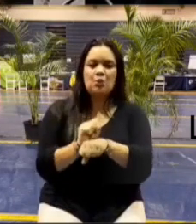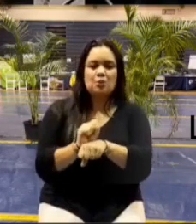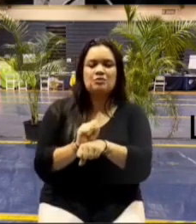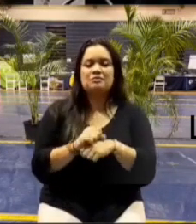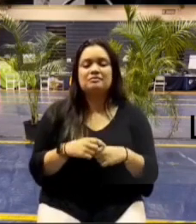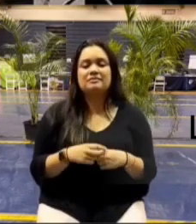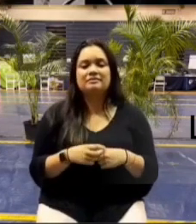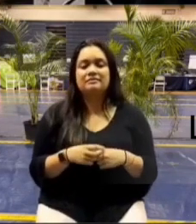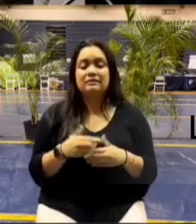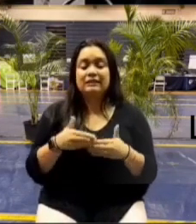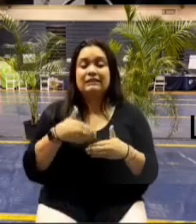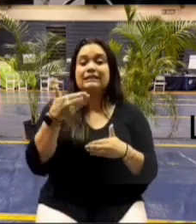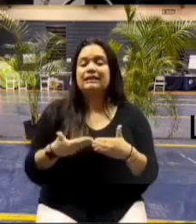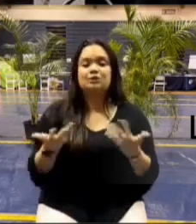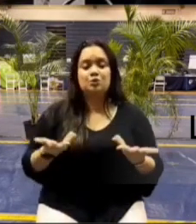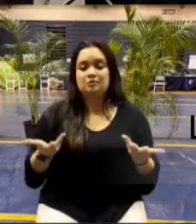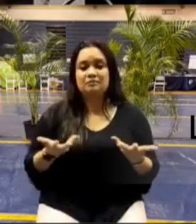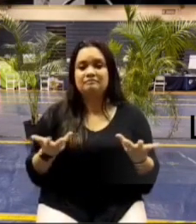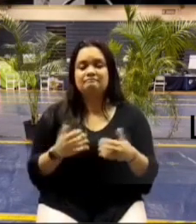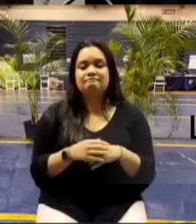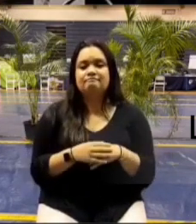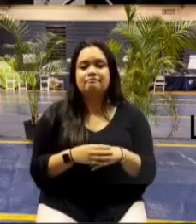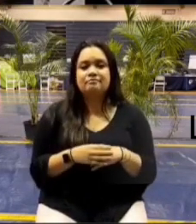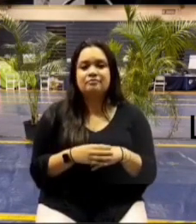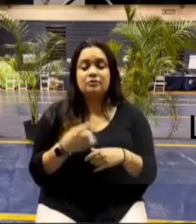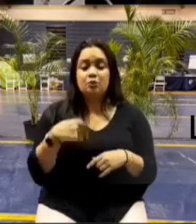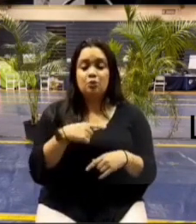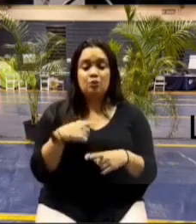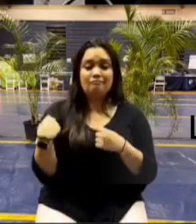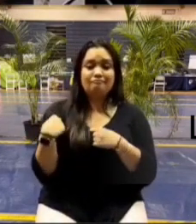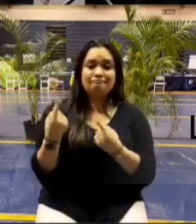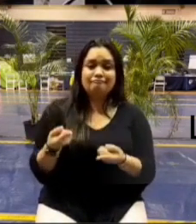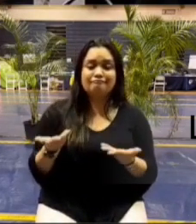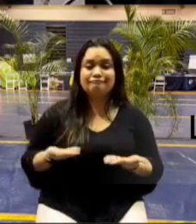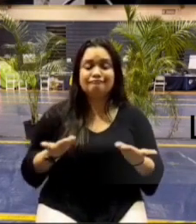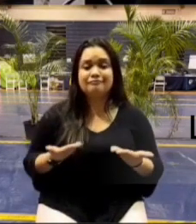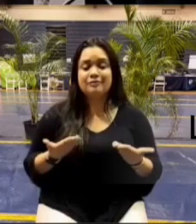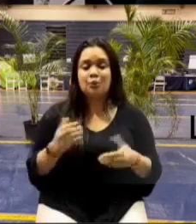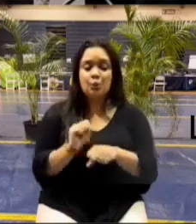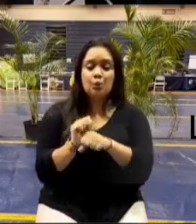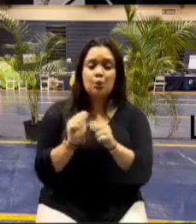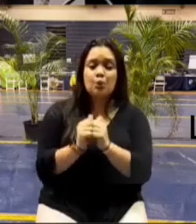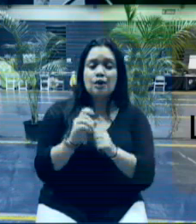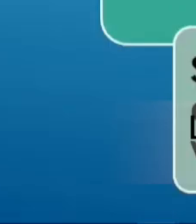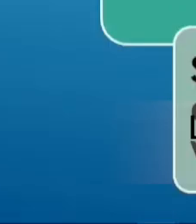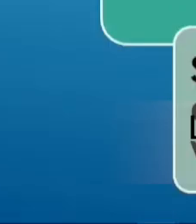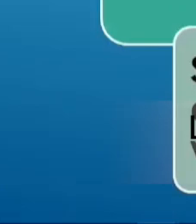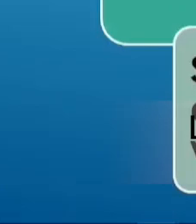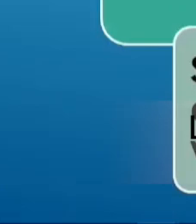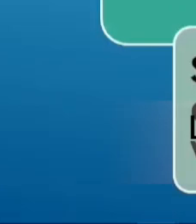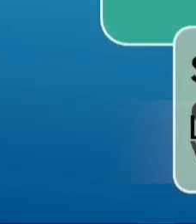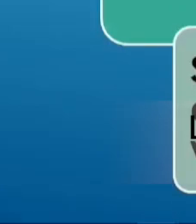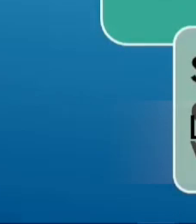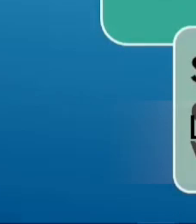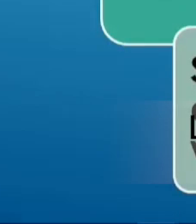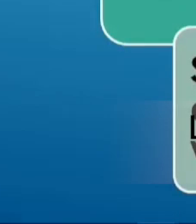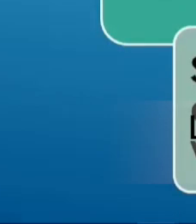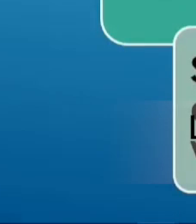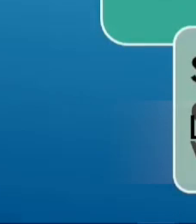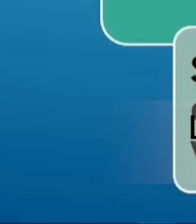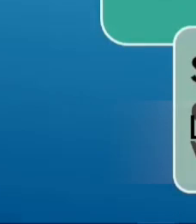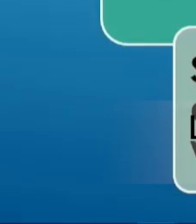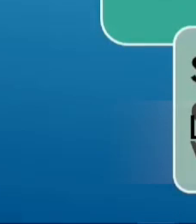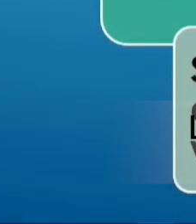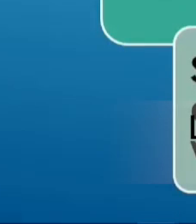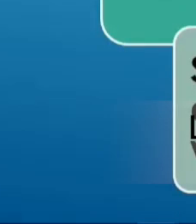um what's next uh we have been here uh working with the department of water supply uh for for many